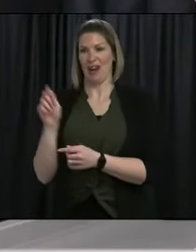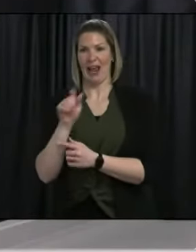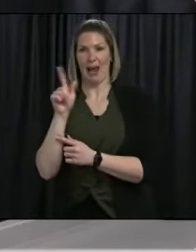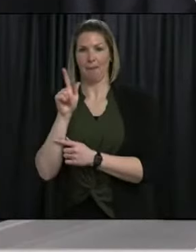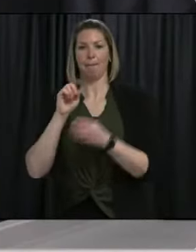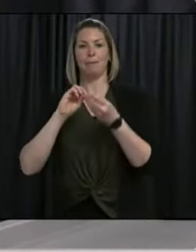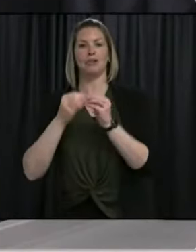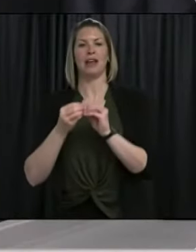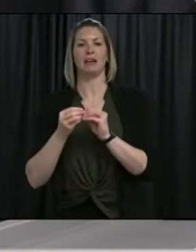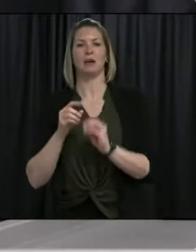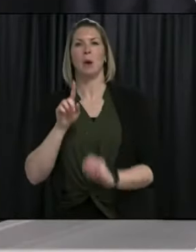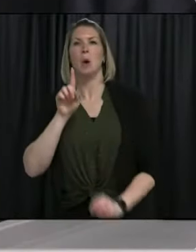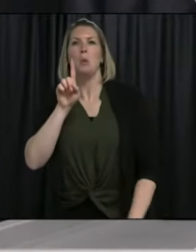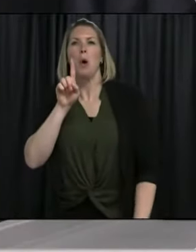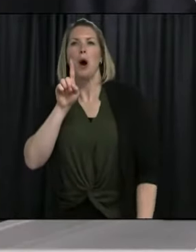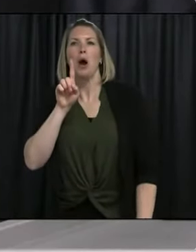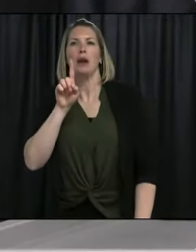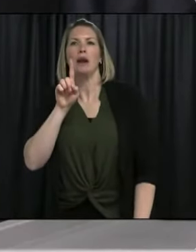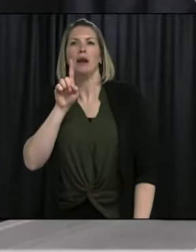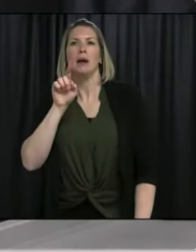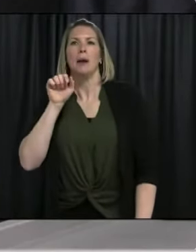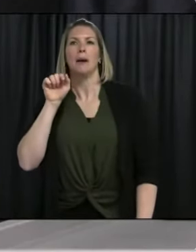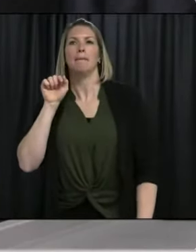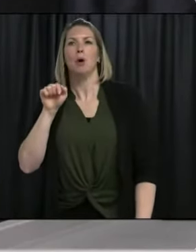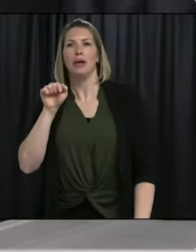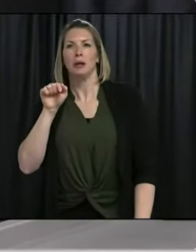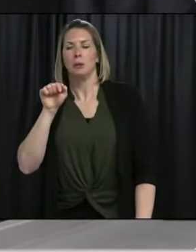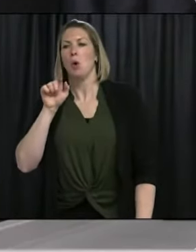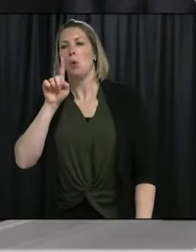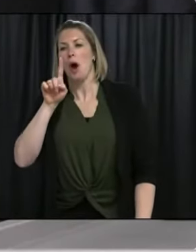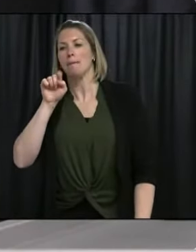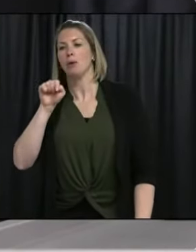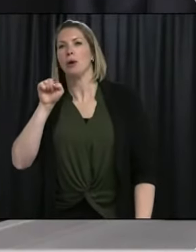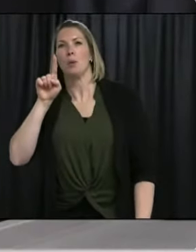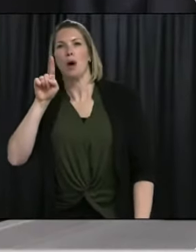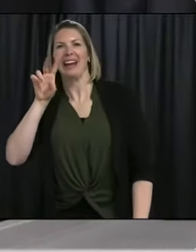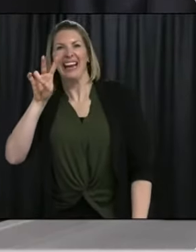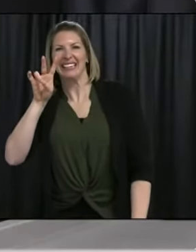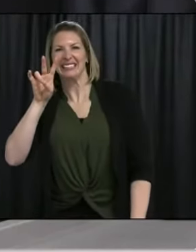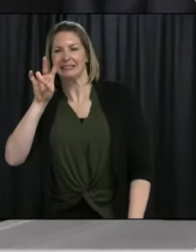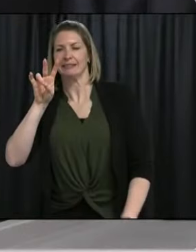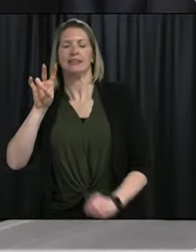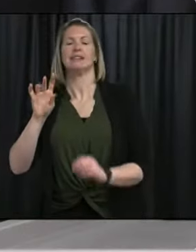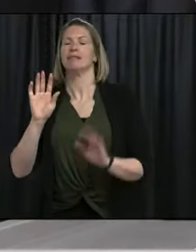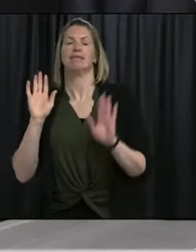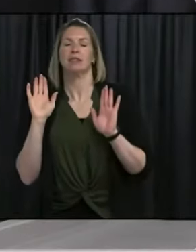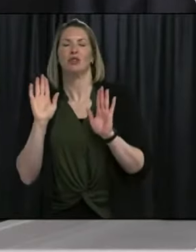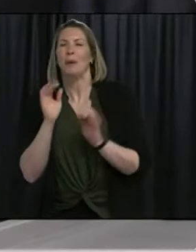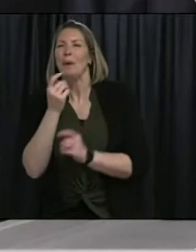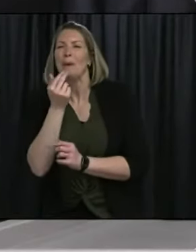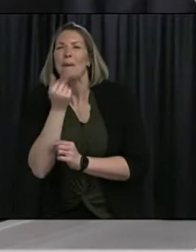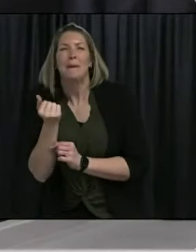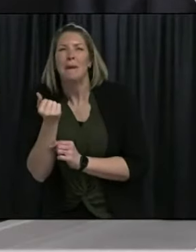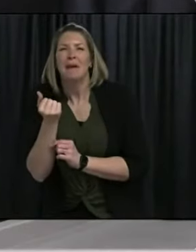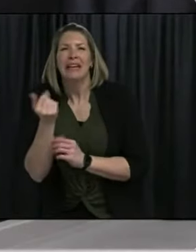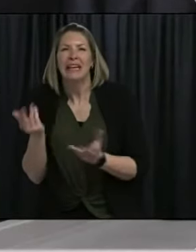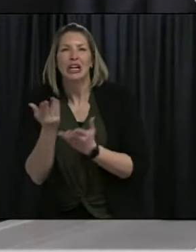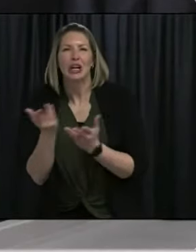arrival of that ship in Conception Bay, which the federal authorities are quarantining.